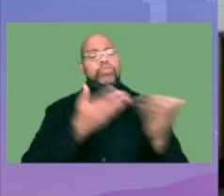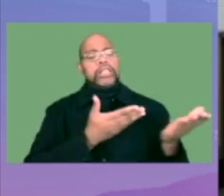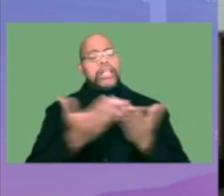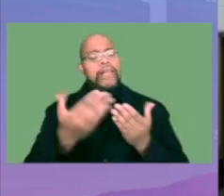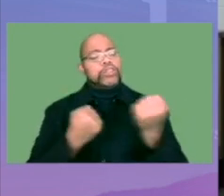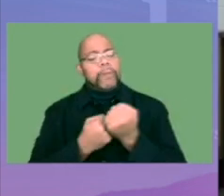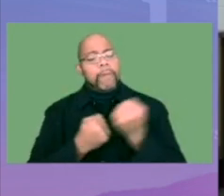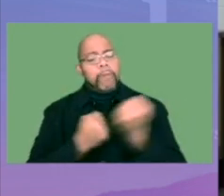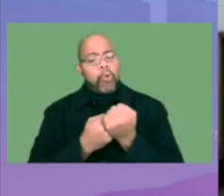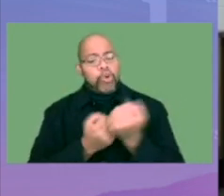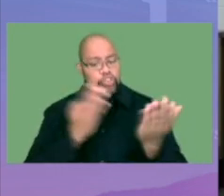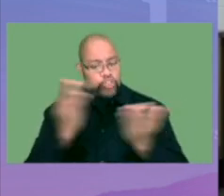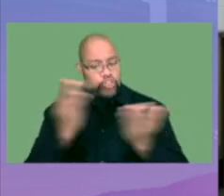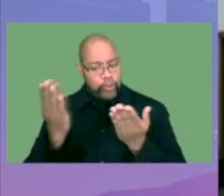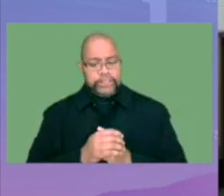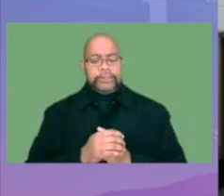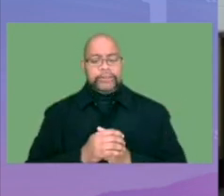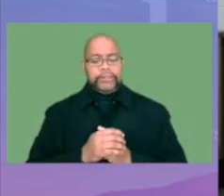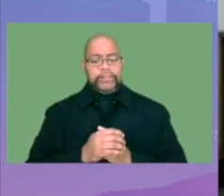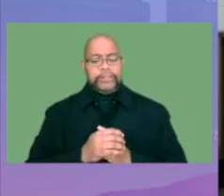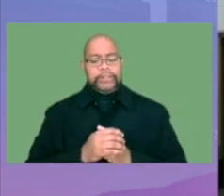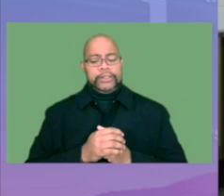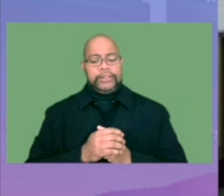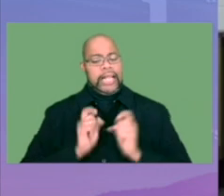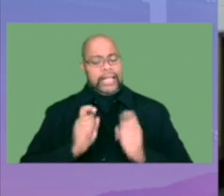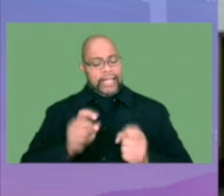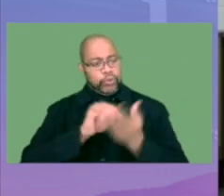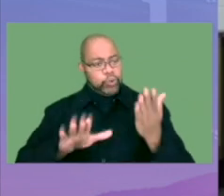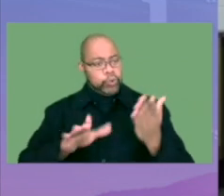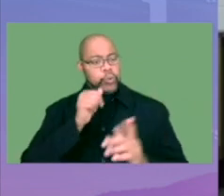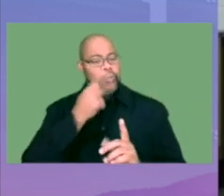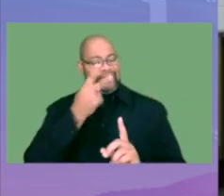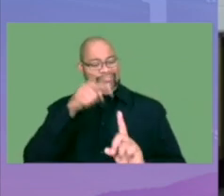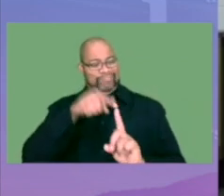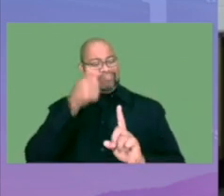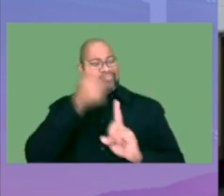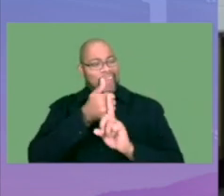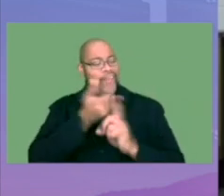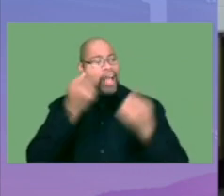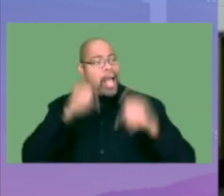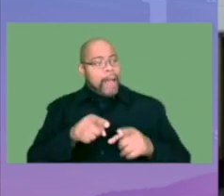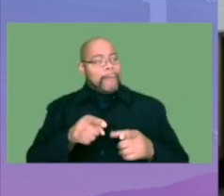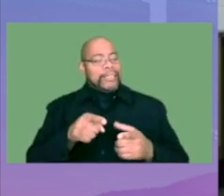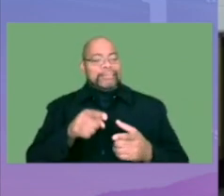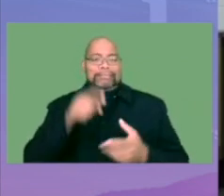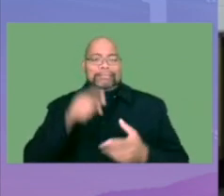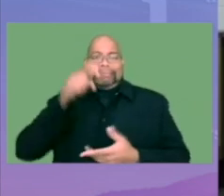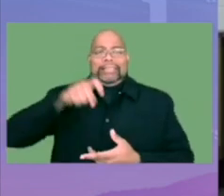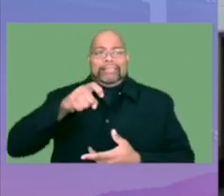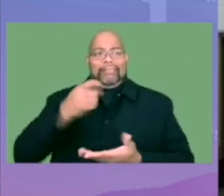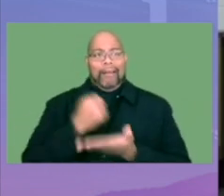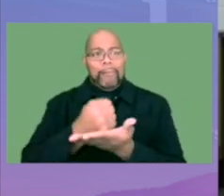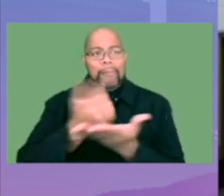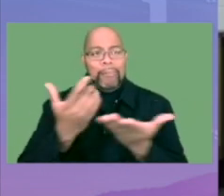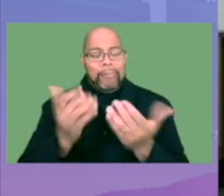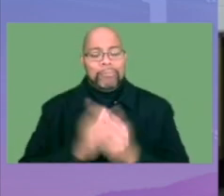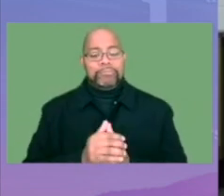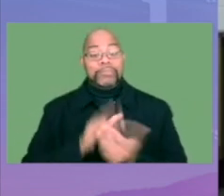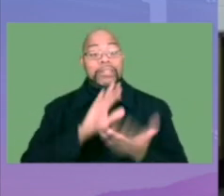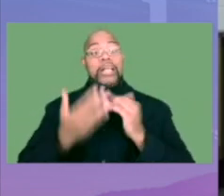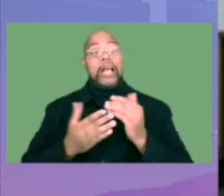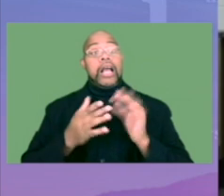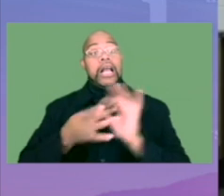to deliver support services to students who find themselves in need.